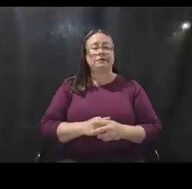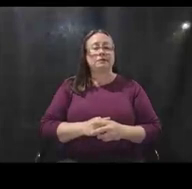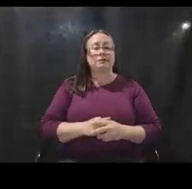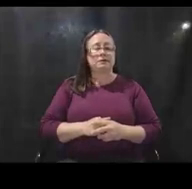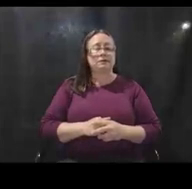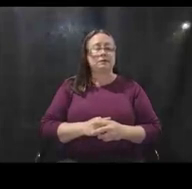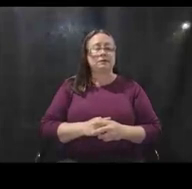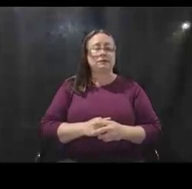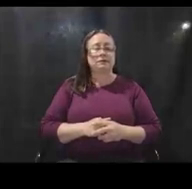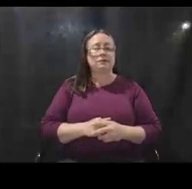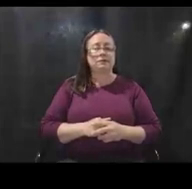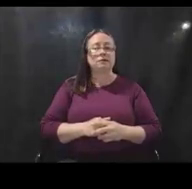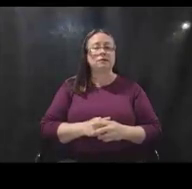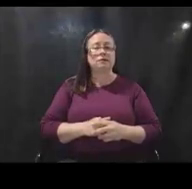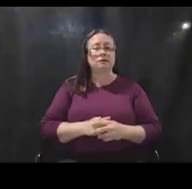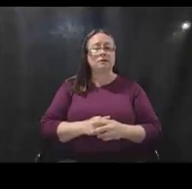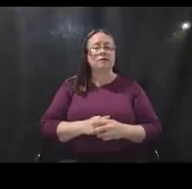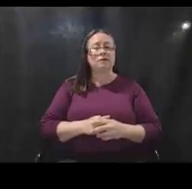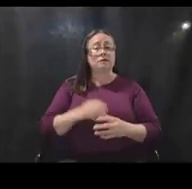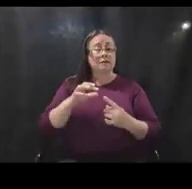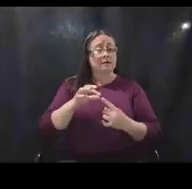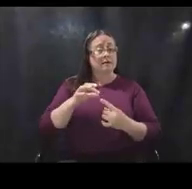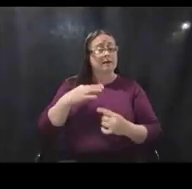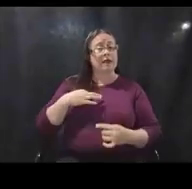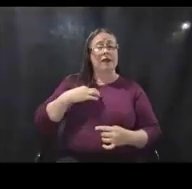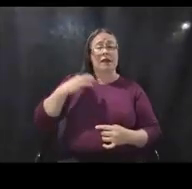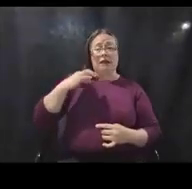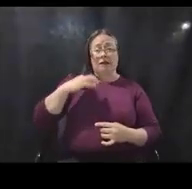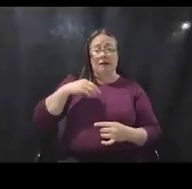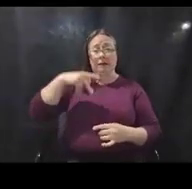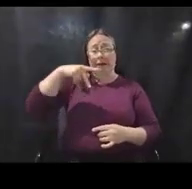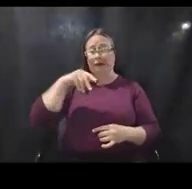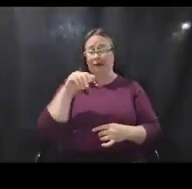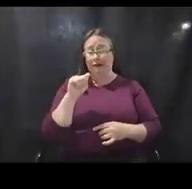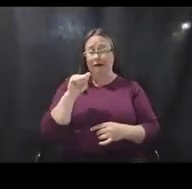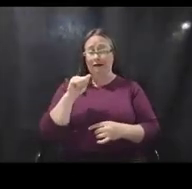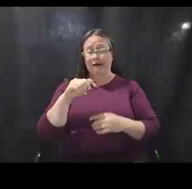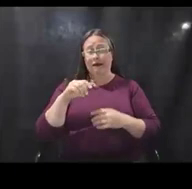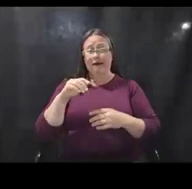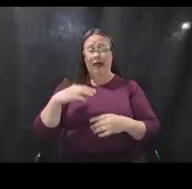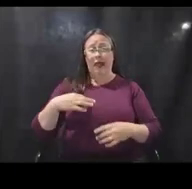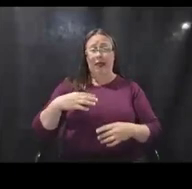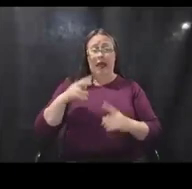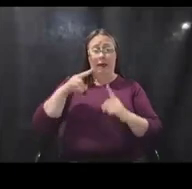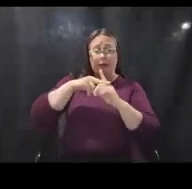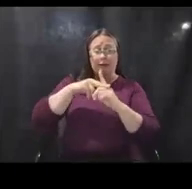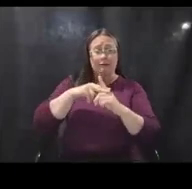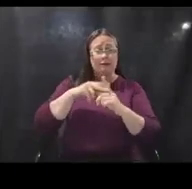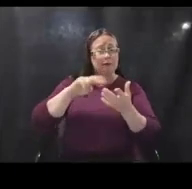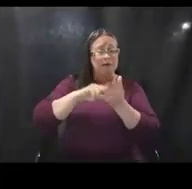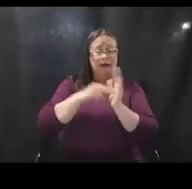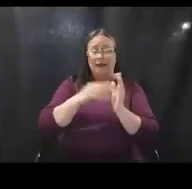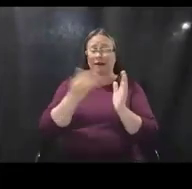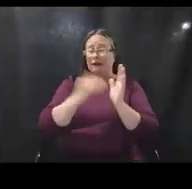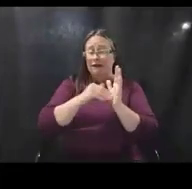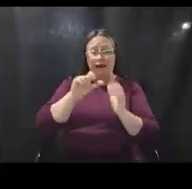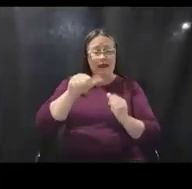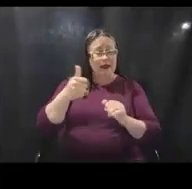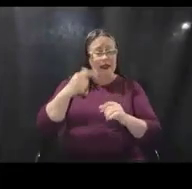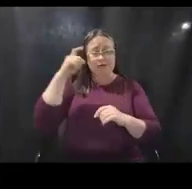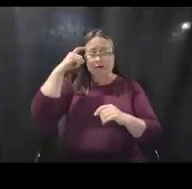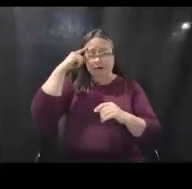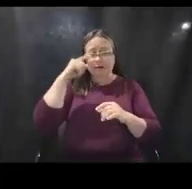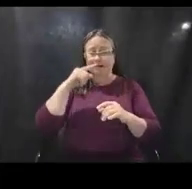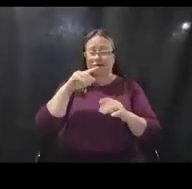Um, and so again, so eligible PA applicants for the medical care policy is going to be any governmental entity, um,